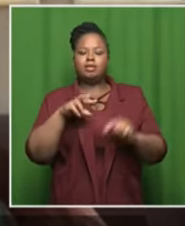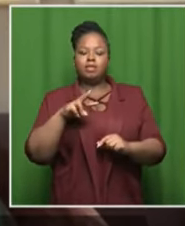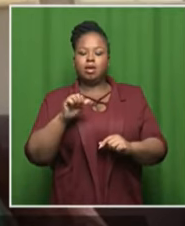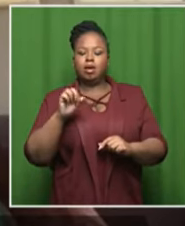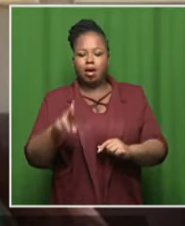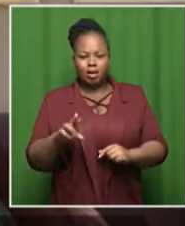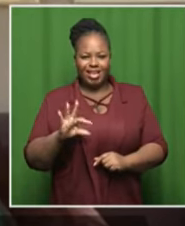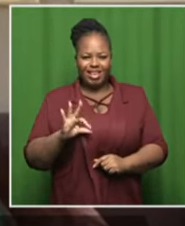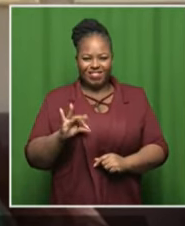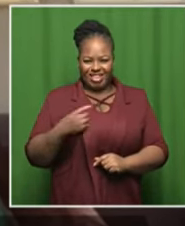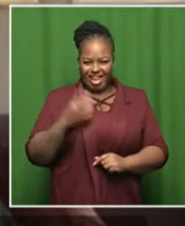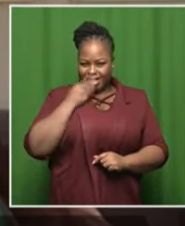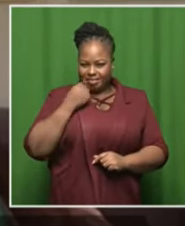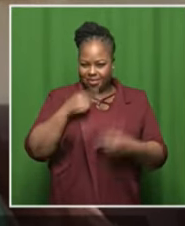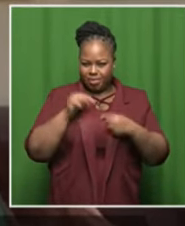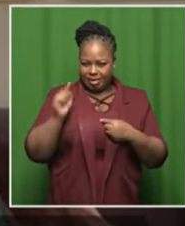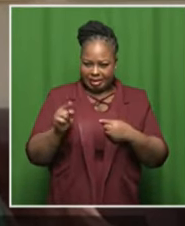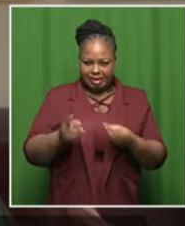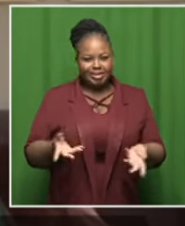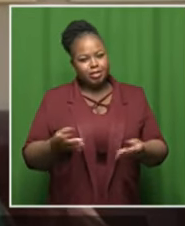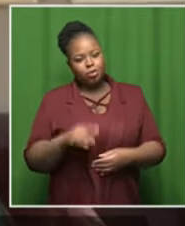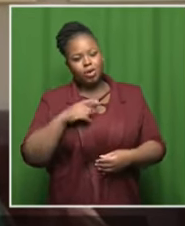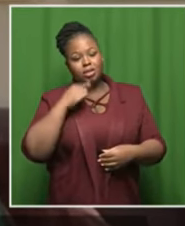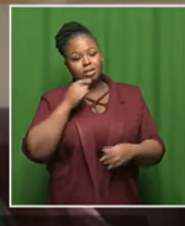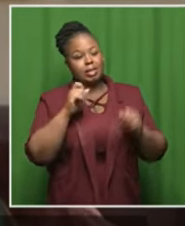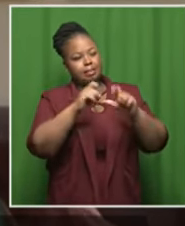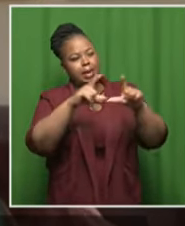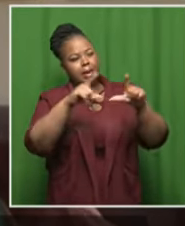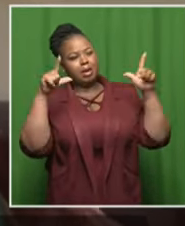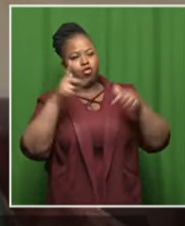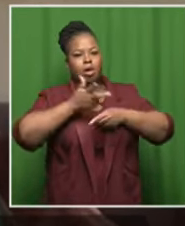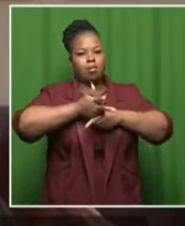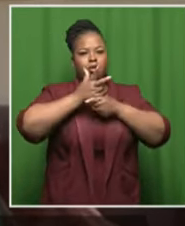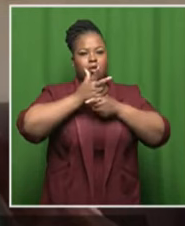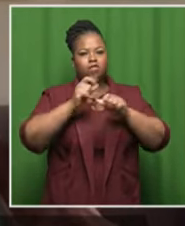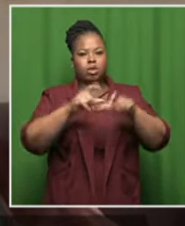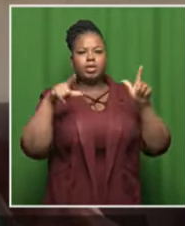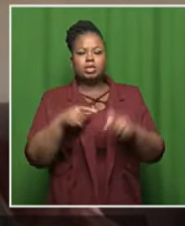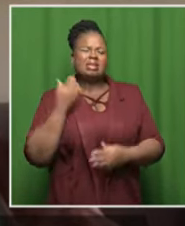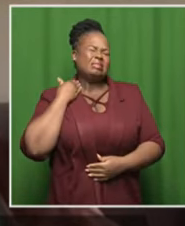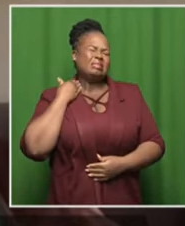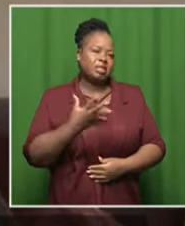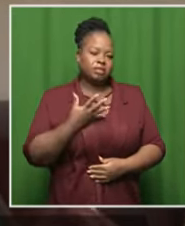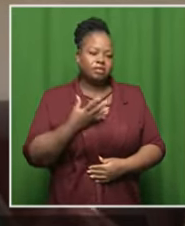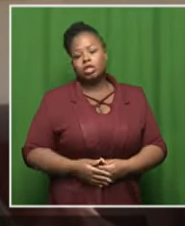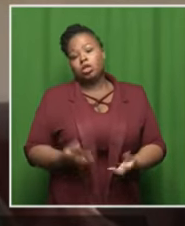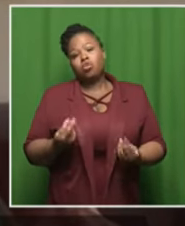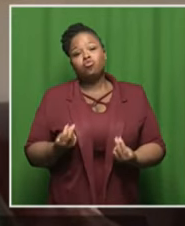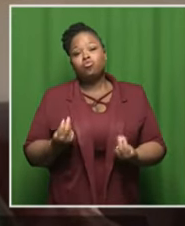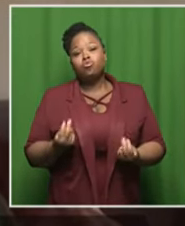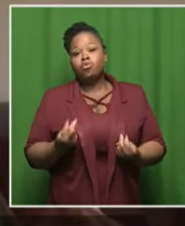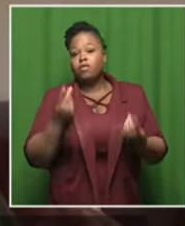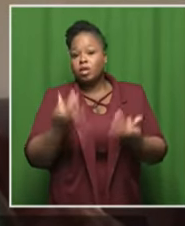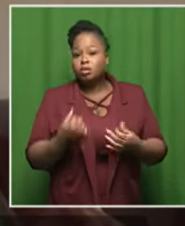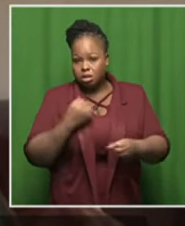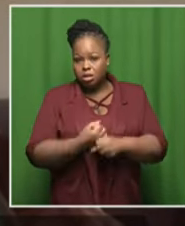asking about every day you know they said we are expensive but in my new budget the new financial year we're making